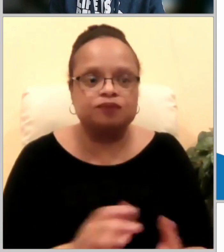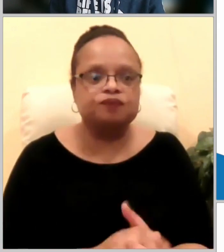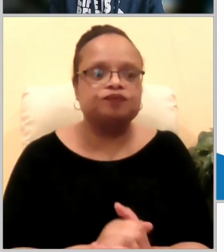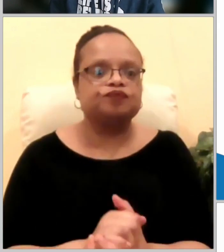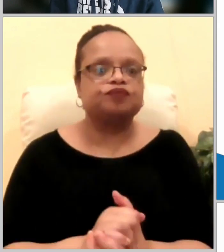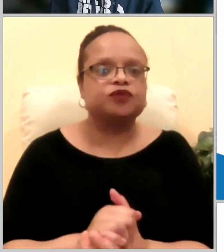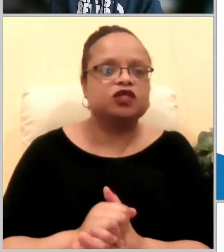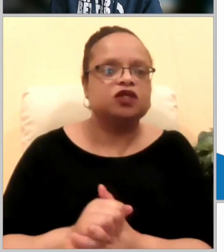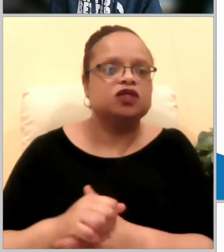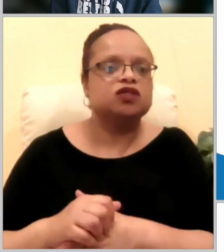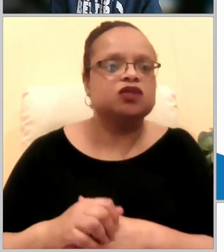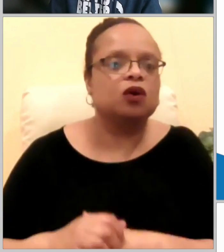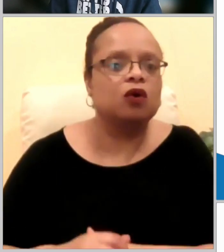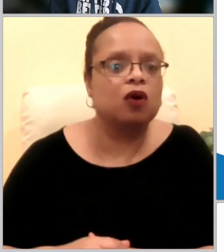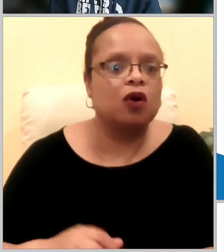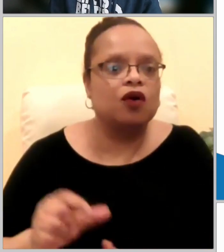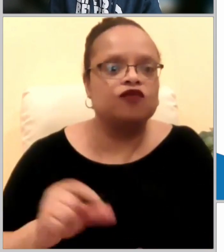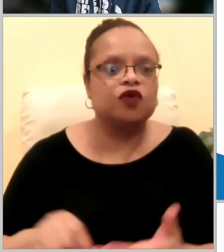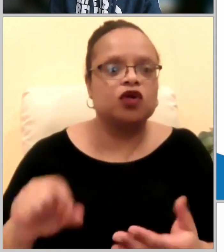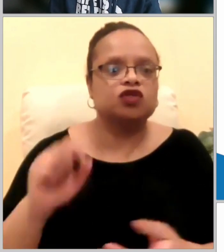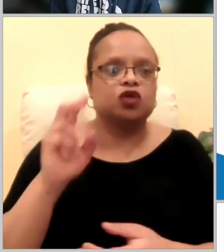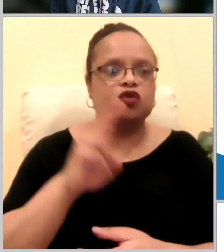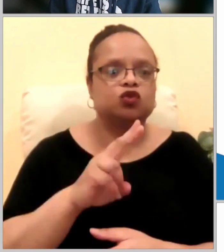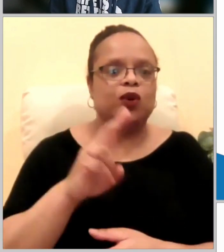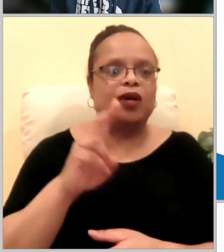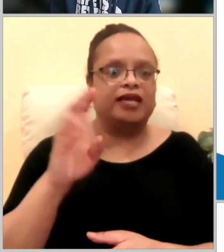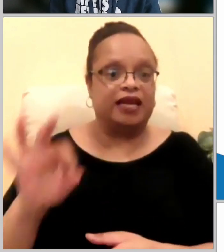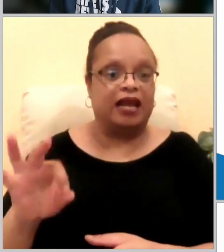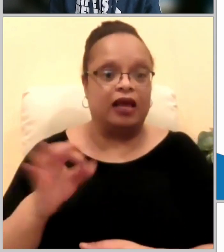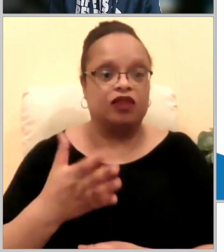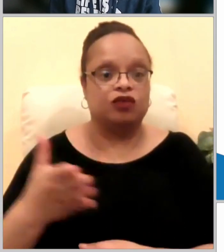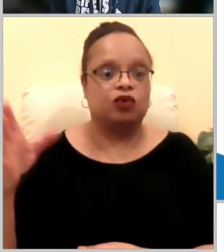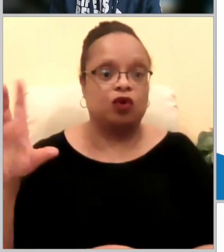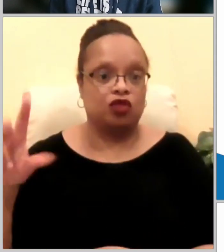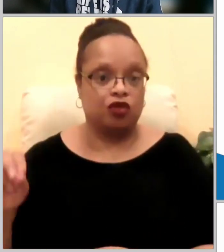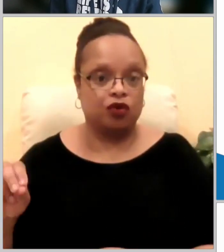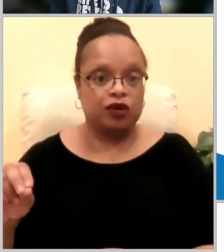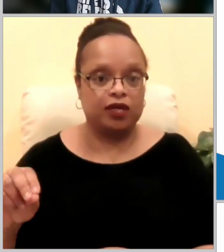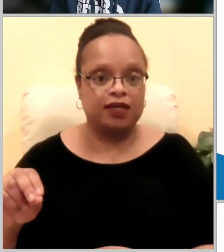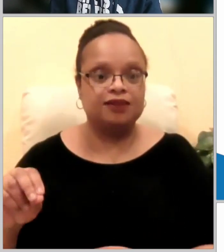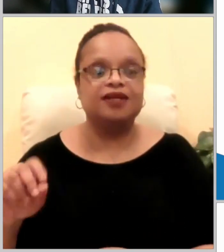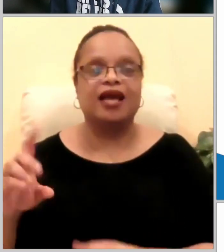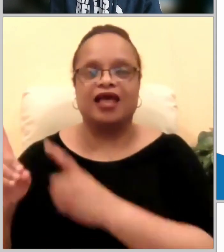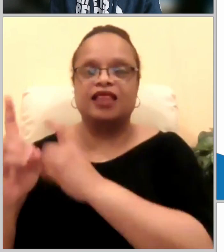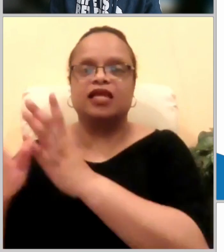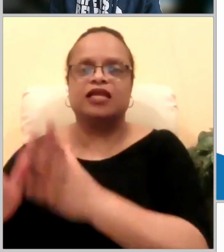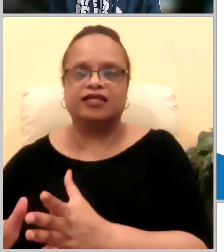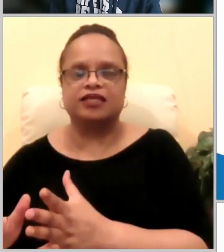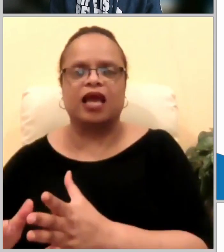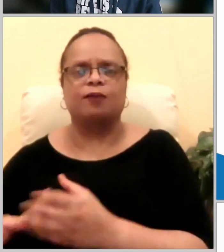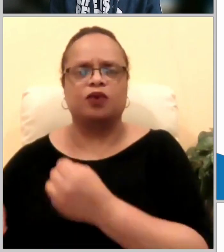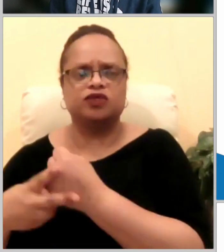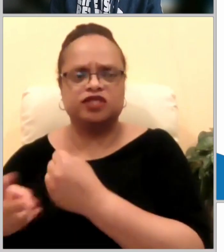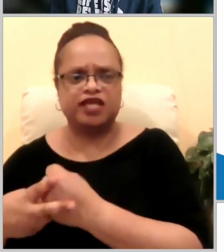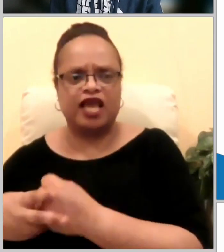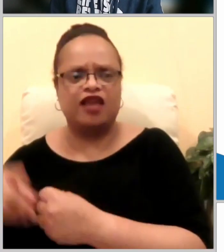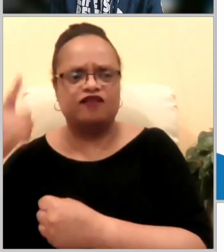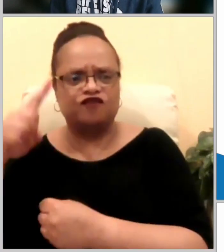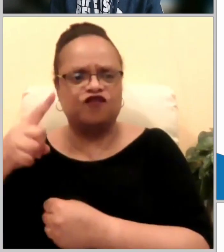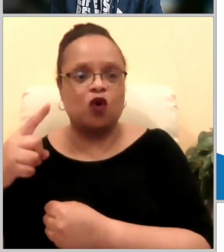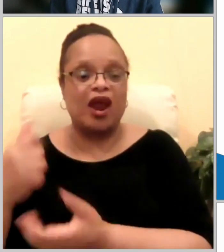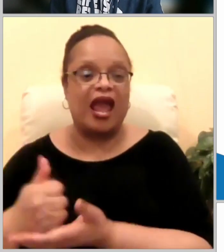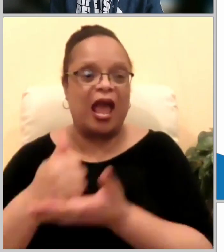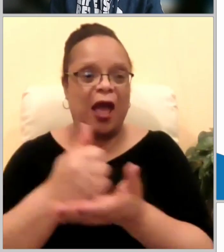30 the disciples as each one was able decided to provide help for the brothers and sisters living in